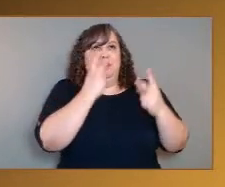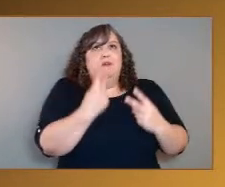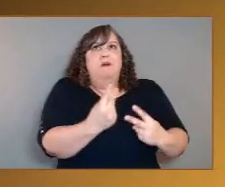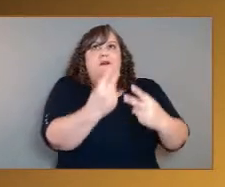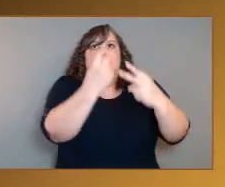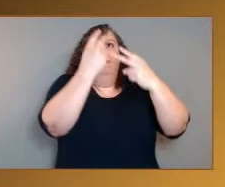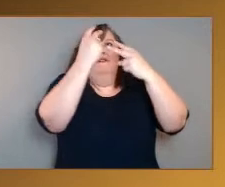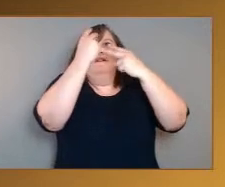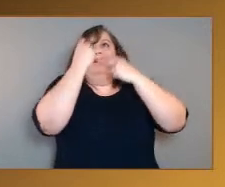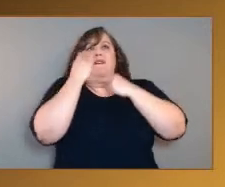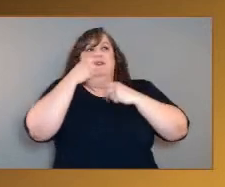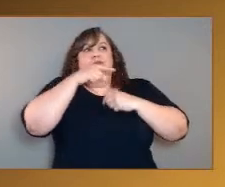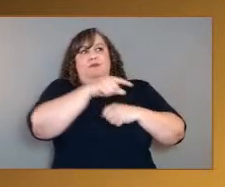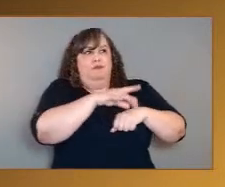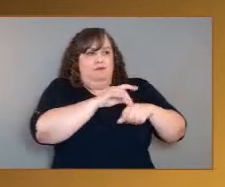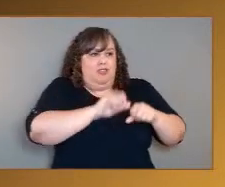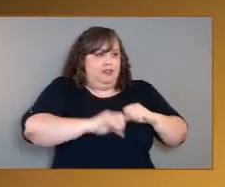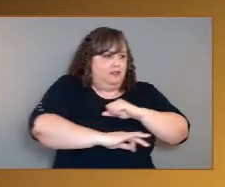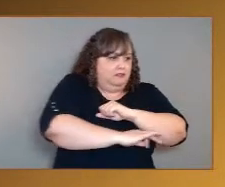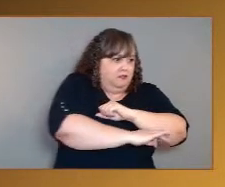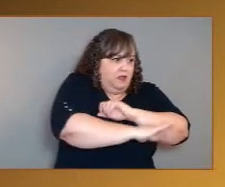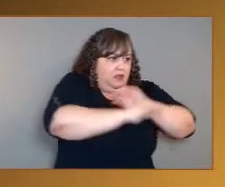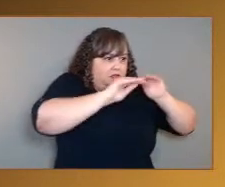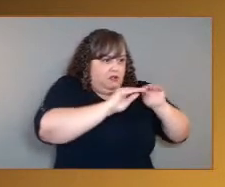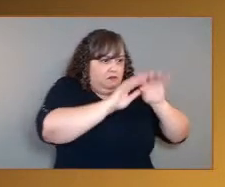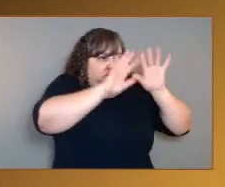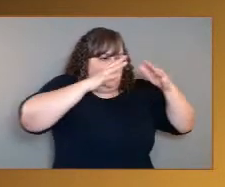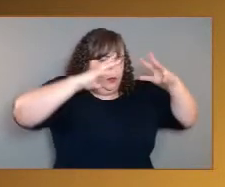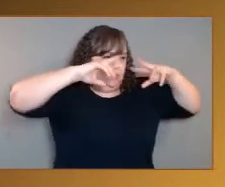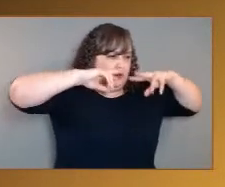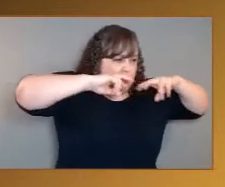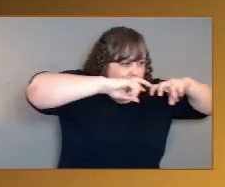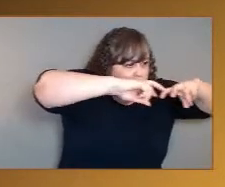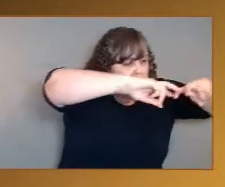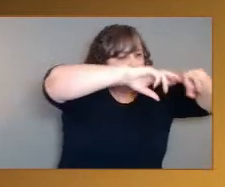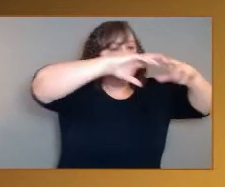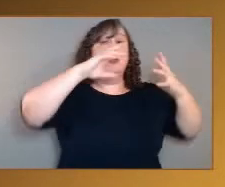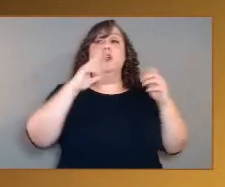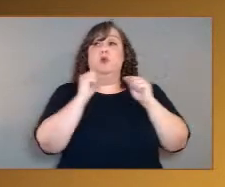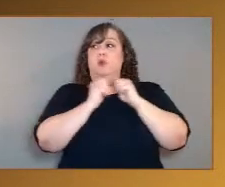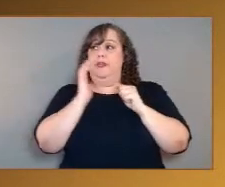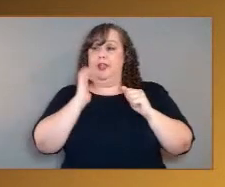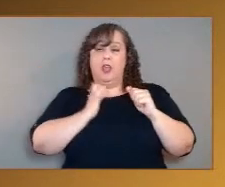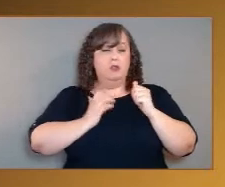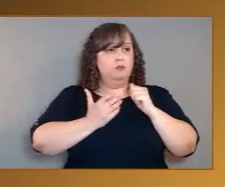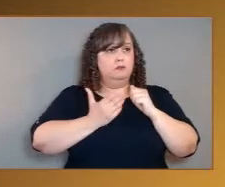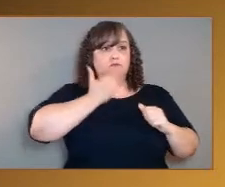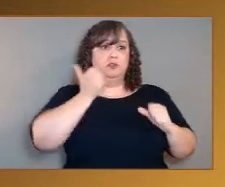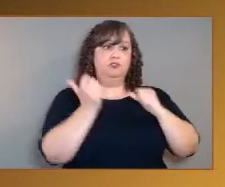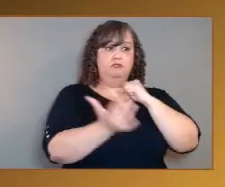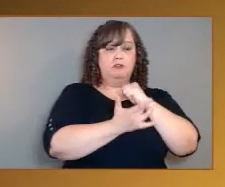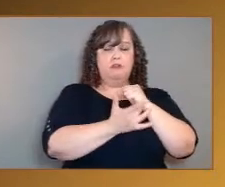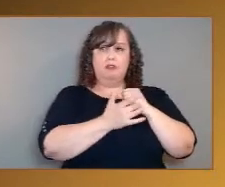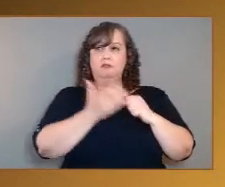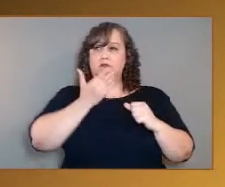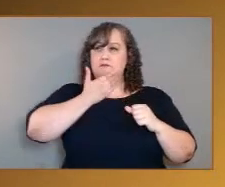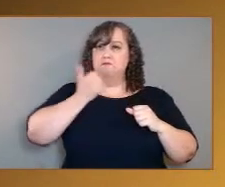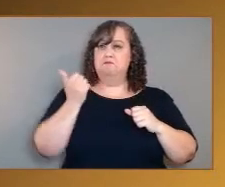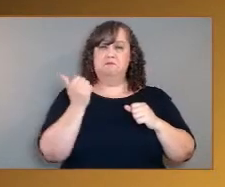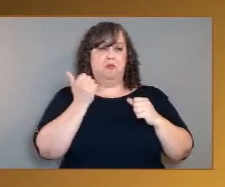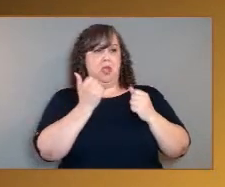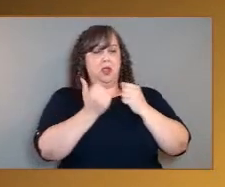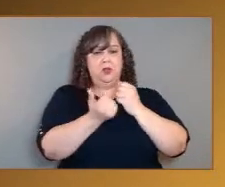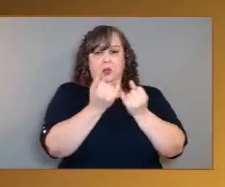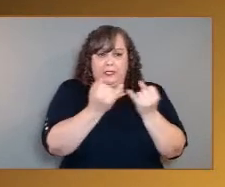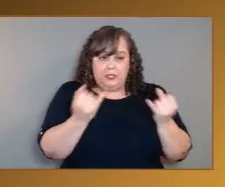ourselves there with the best of the technologies we have in our measurement systems, we're going to open up the Venus frontier for everyone, and the people